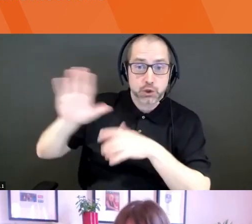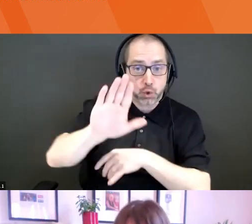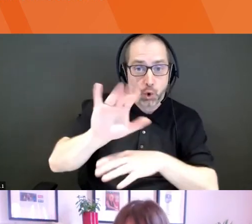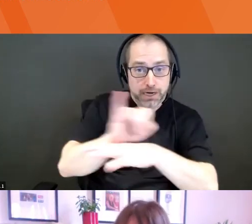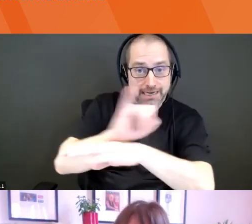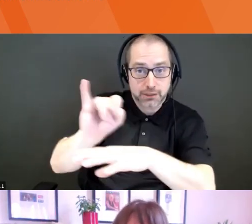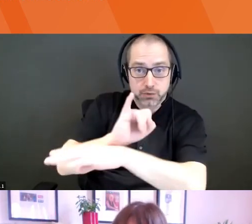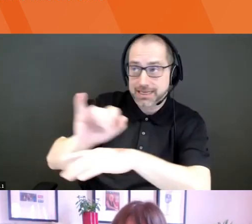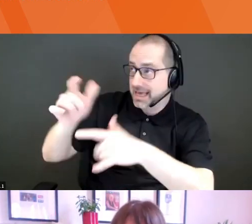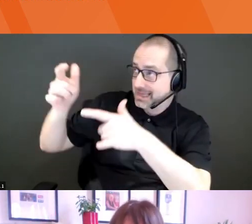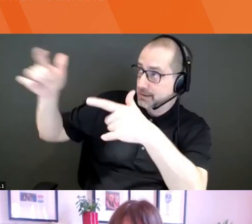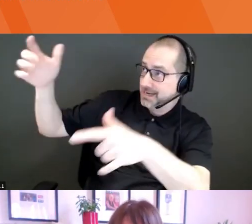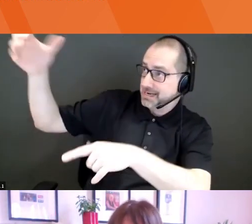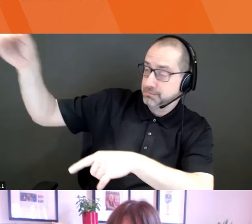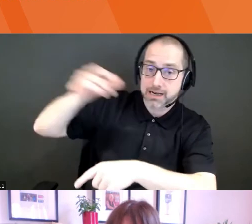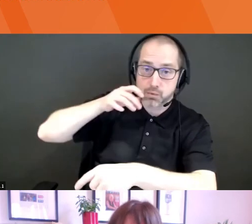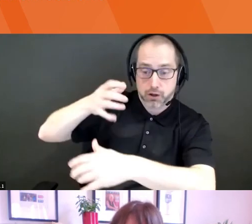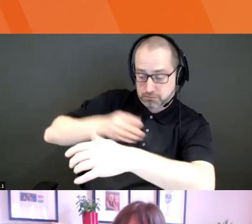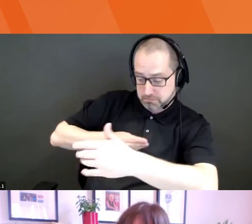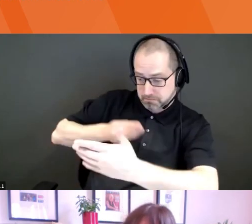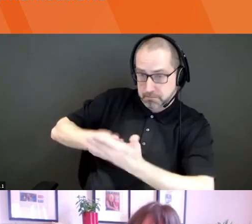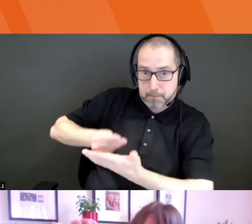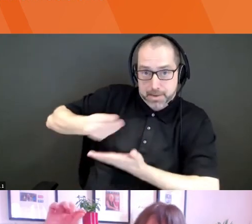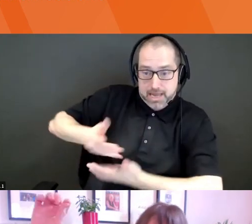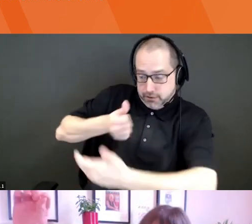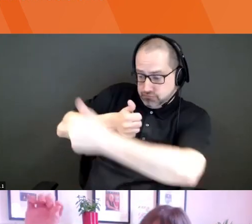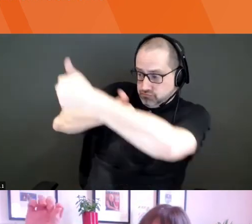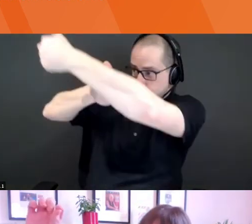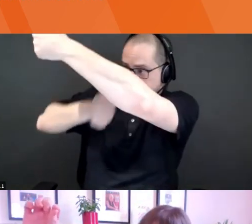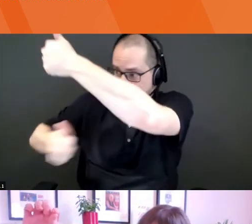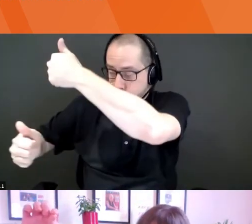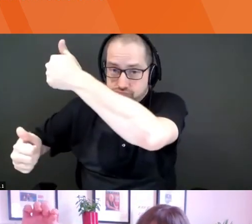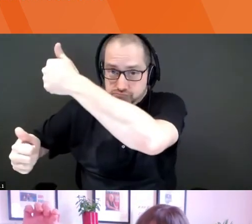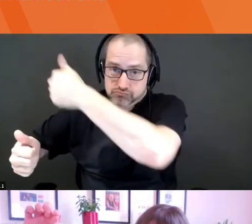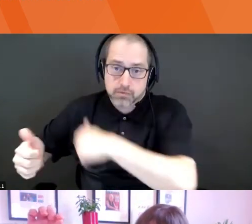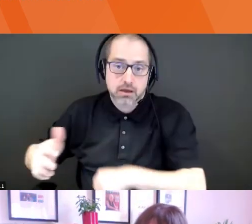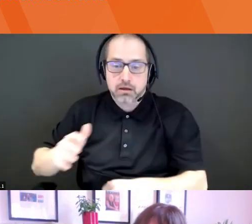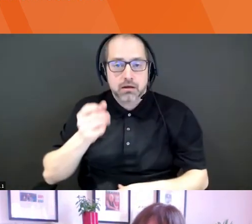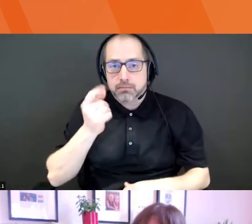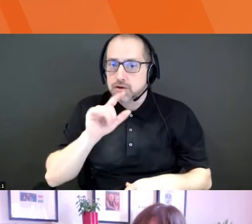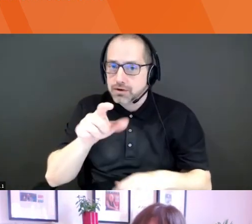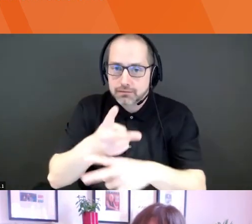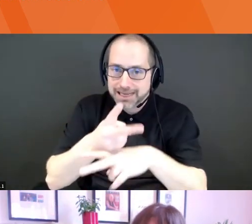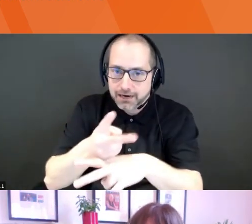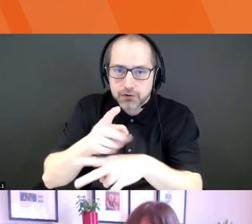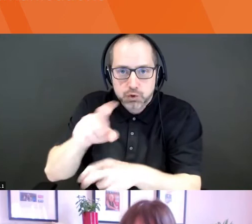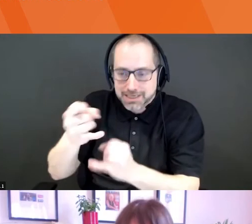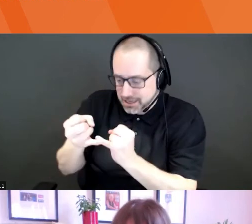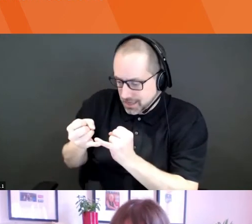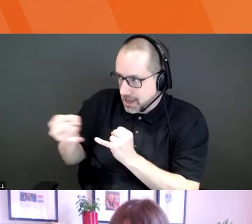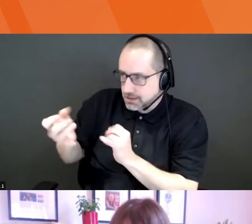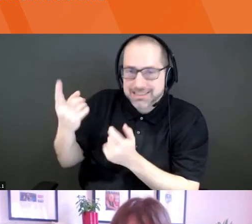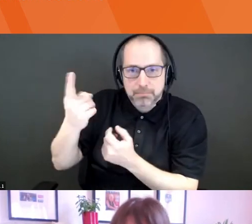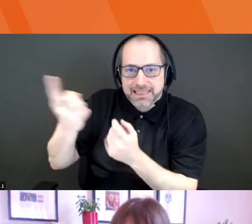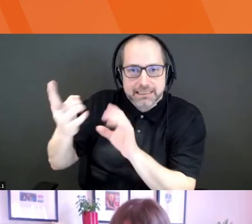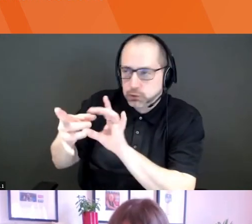might acquire you, you got to be careful. There's got to be a line that connects you to them or, you know, cause I